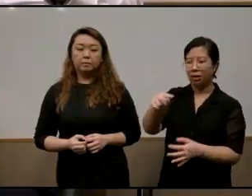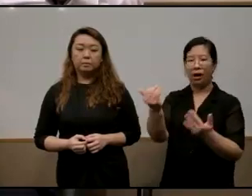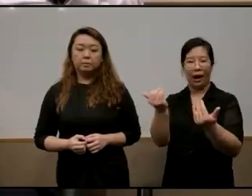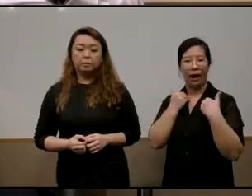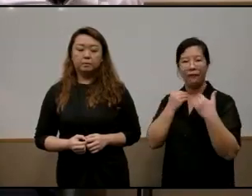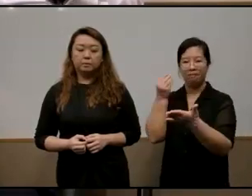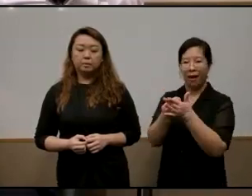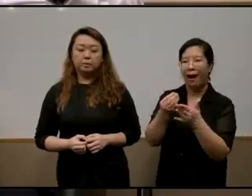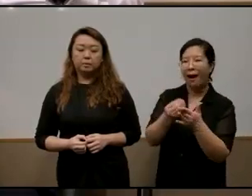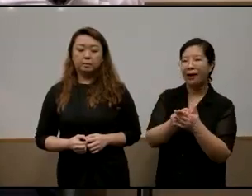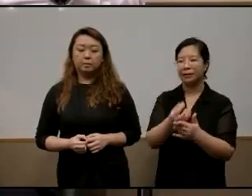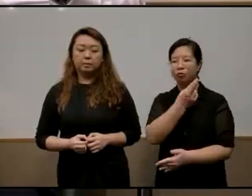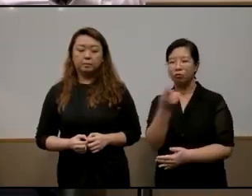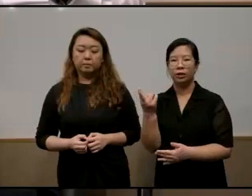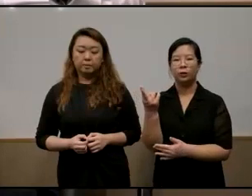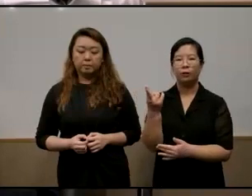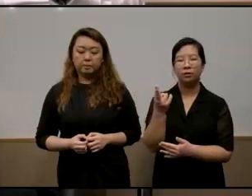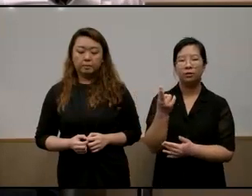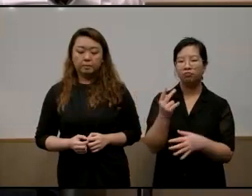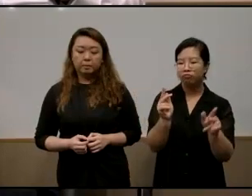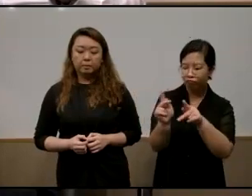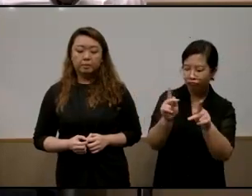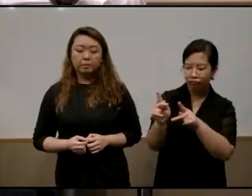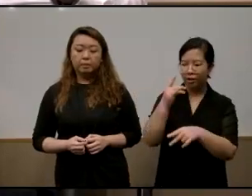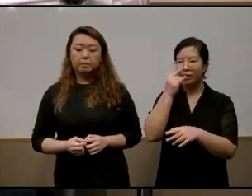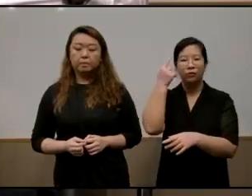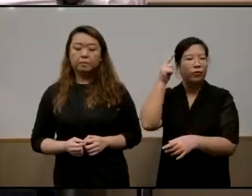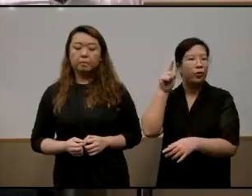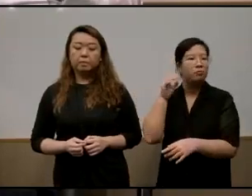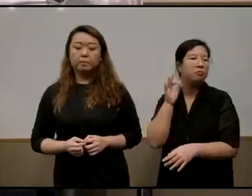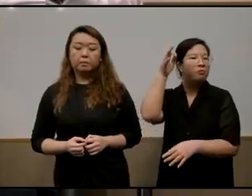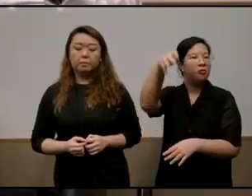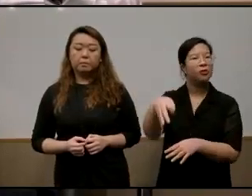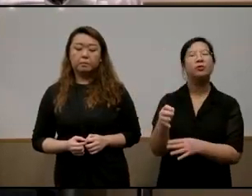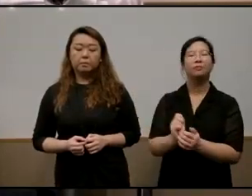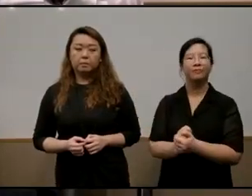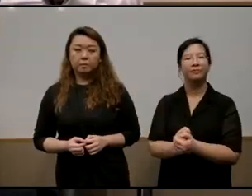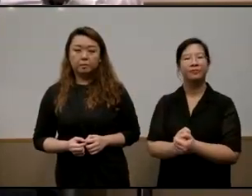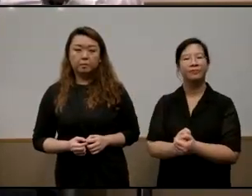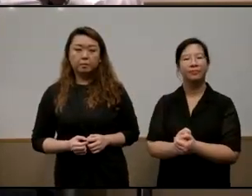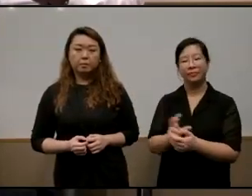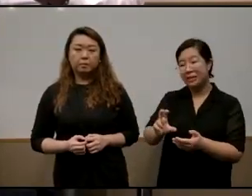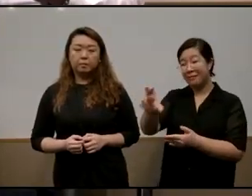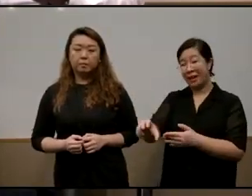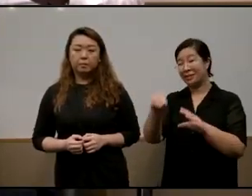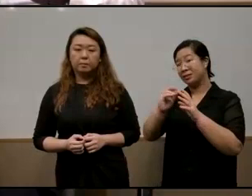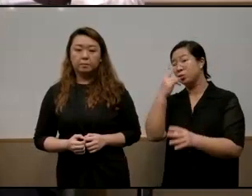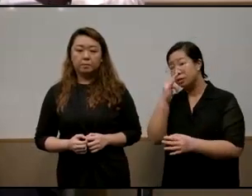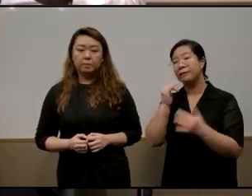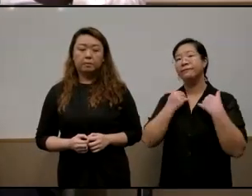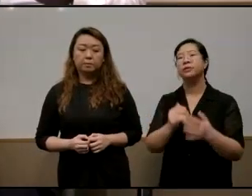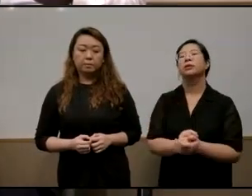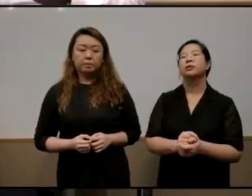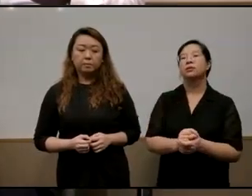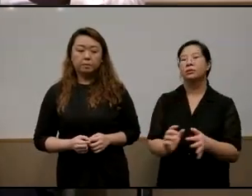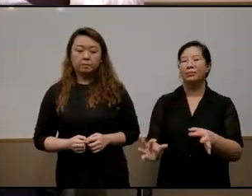resources and social capital to prepare their children for the future to invest in their children right uh and linking